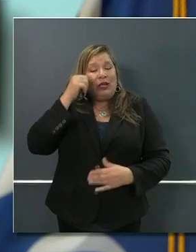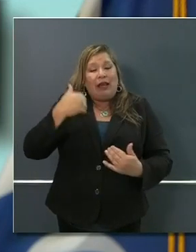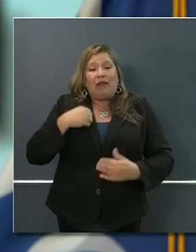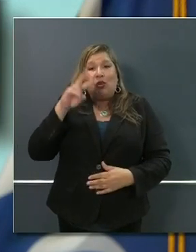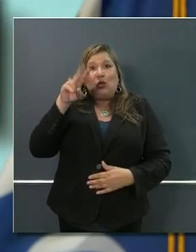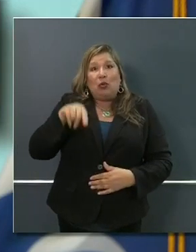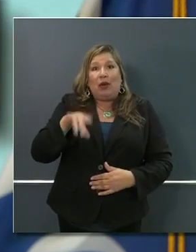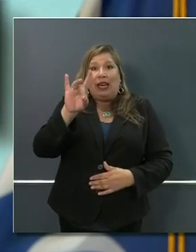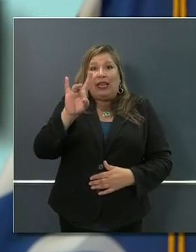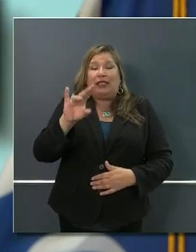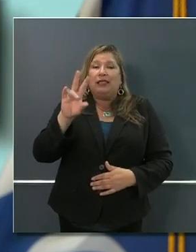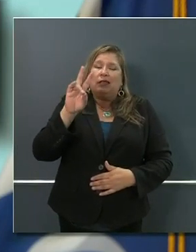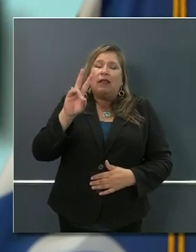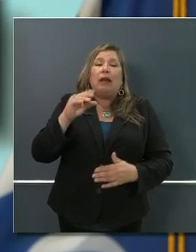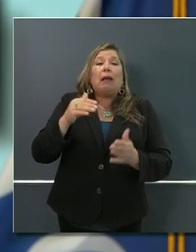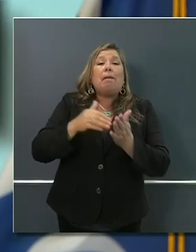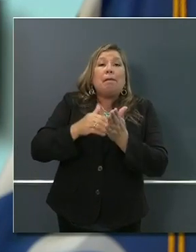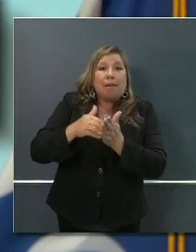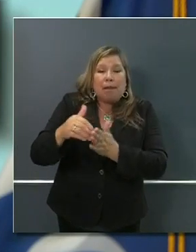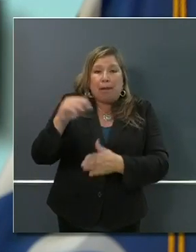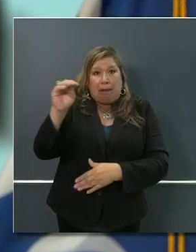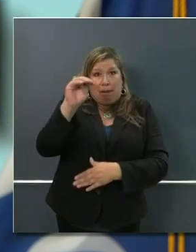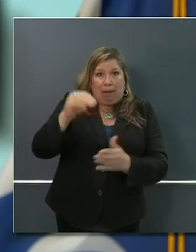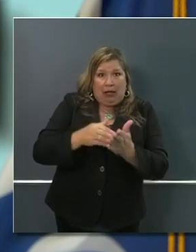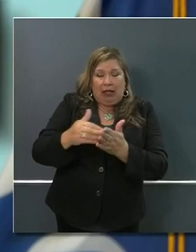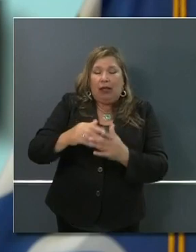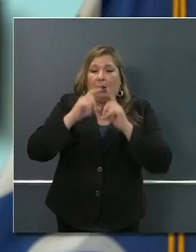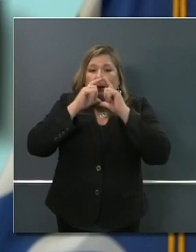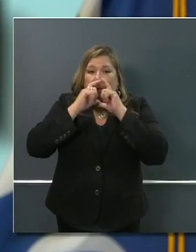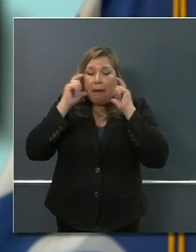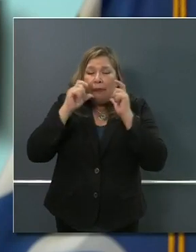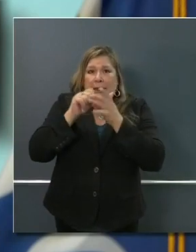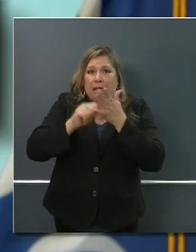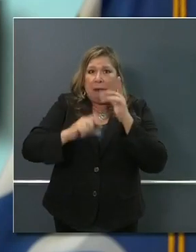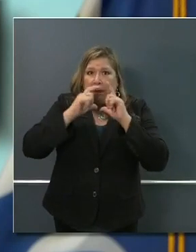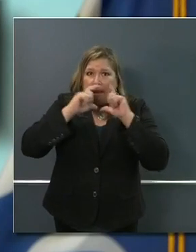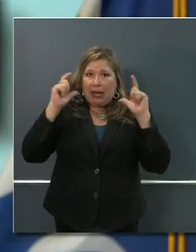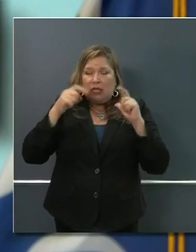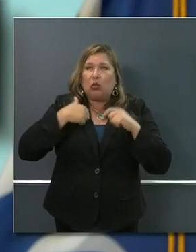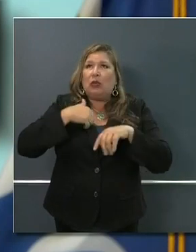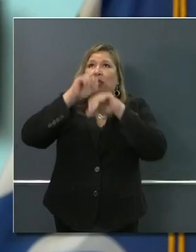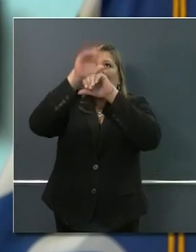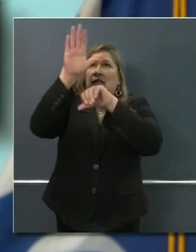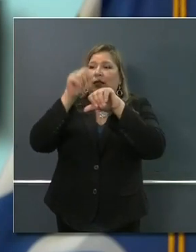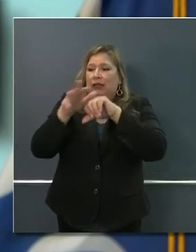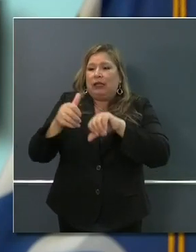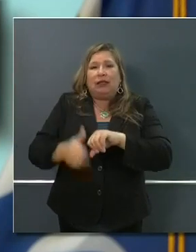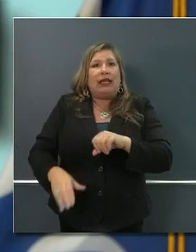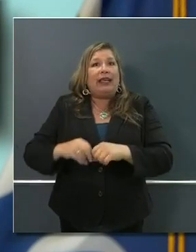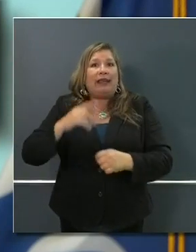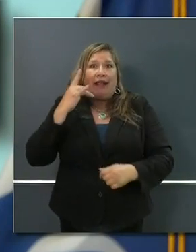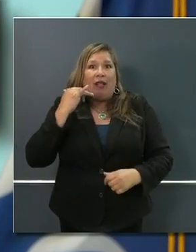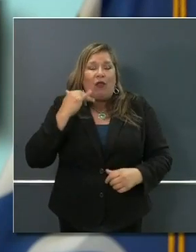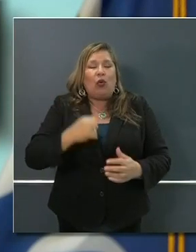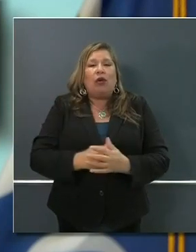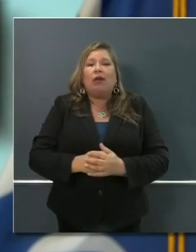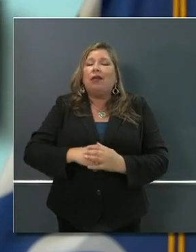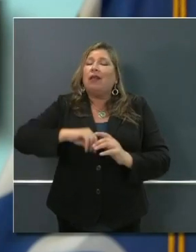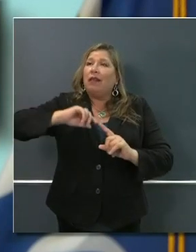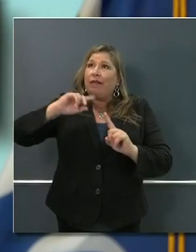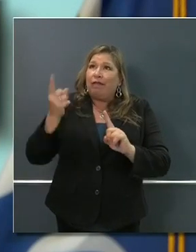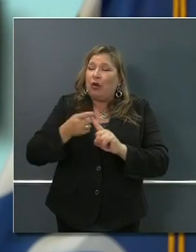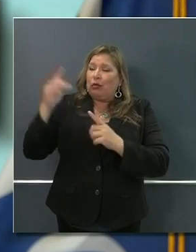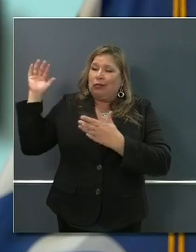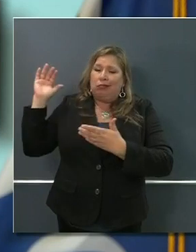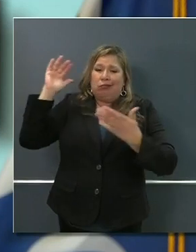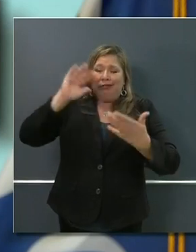surgical masks, procedure masks that we're able to distribute throughout the state of California. The first delivery, these larger